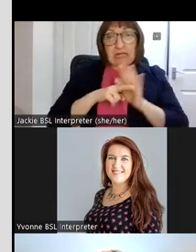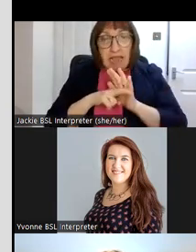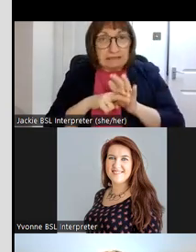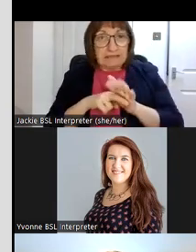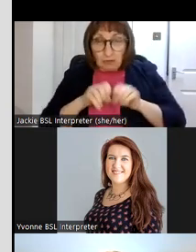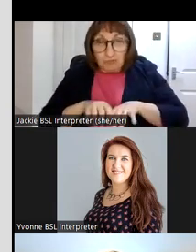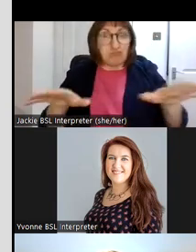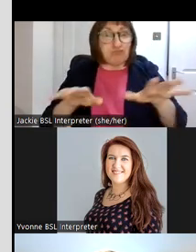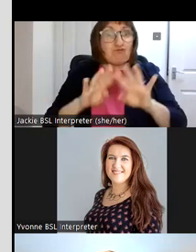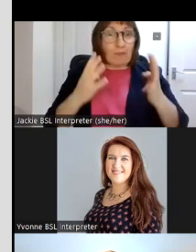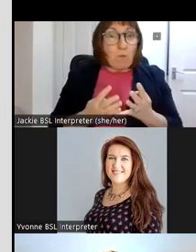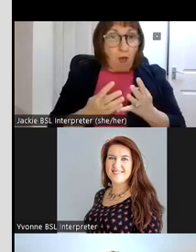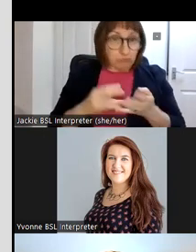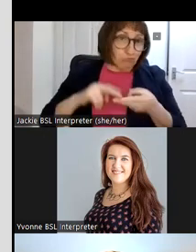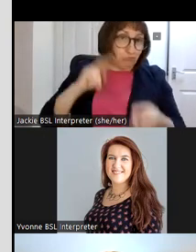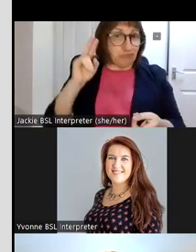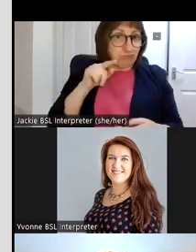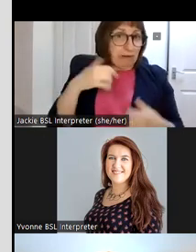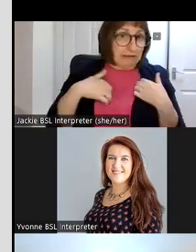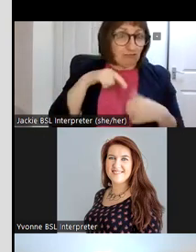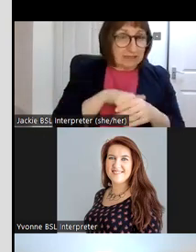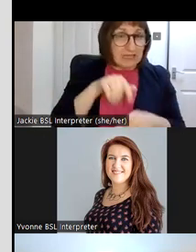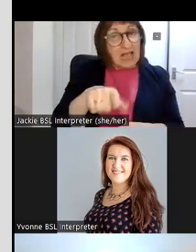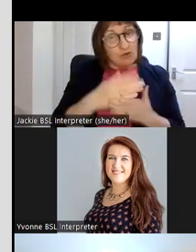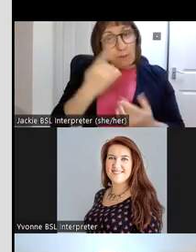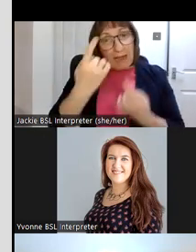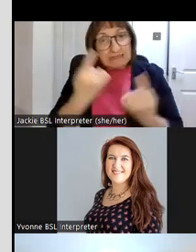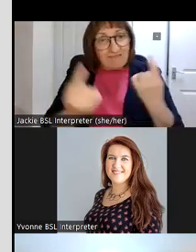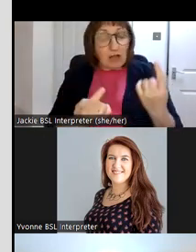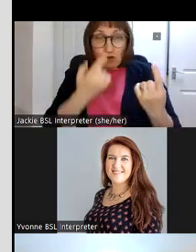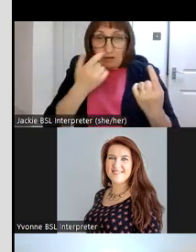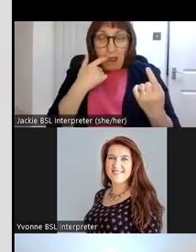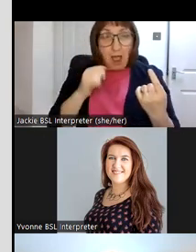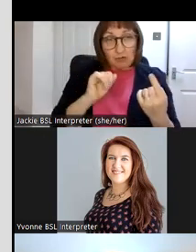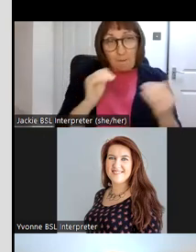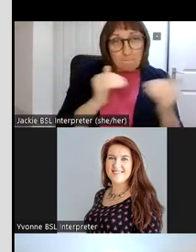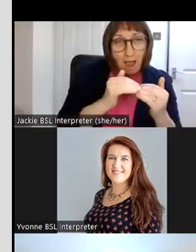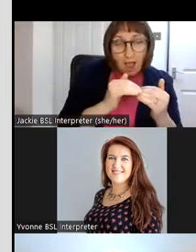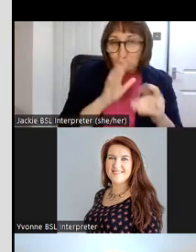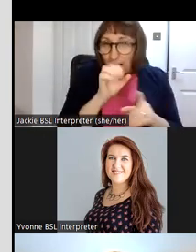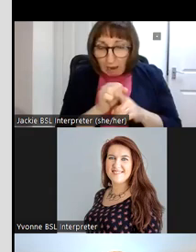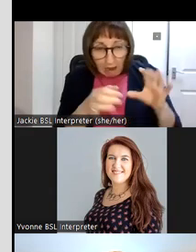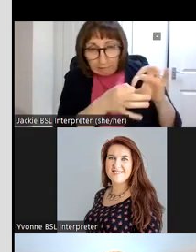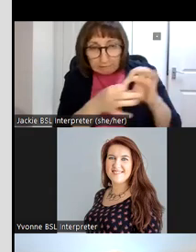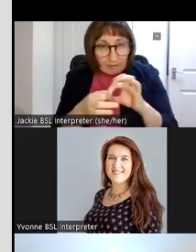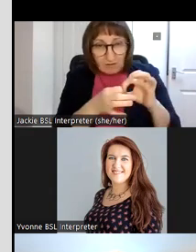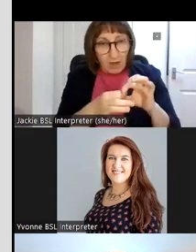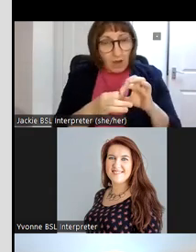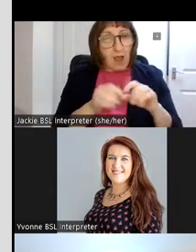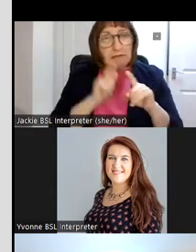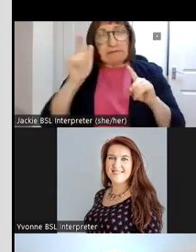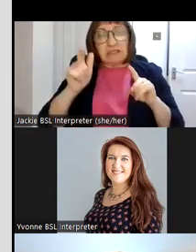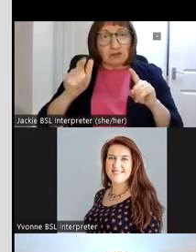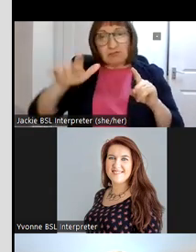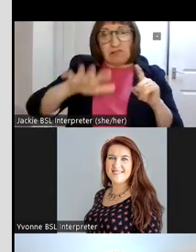world so this allowed uh individuals to match and identify distant relations